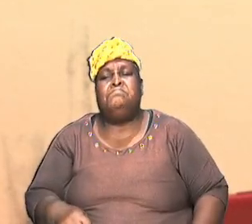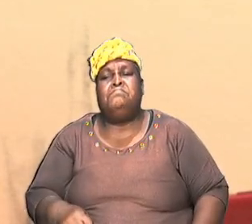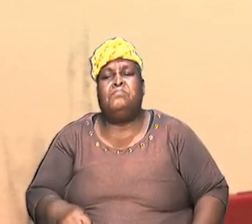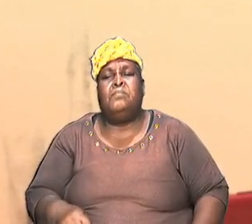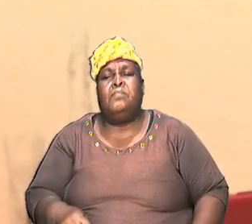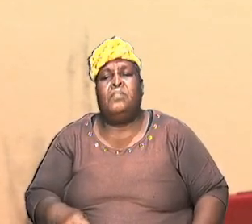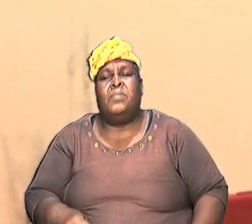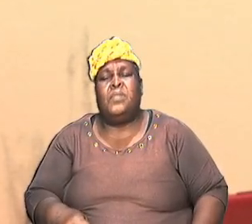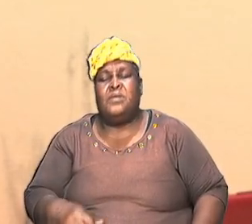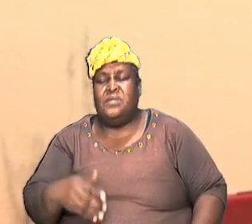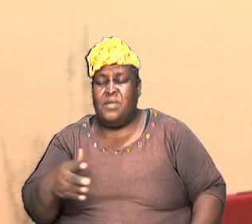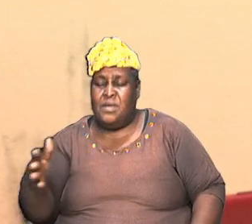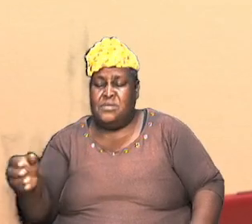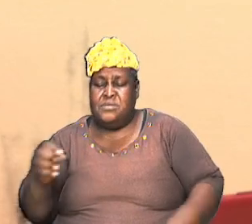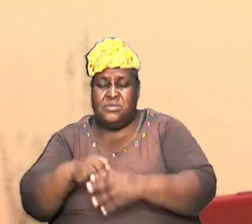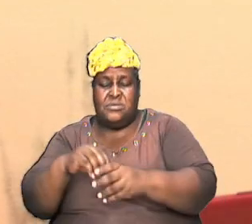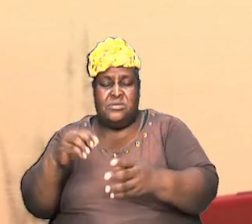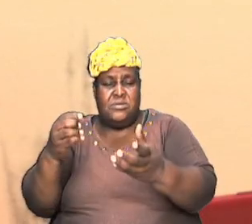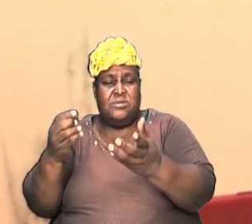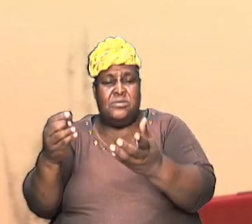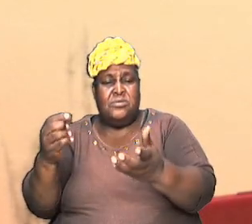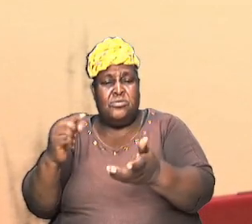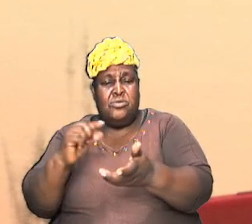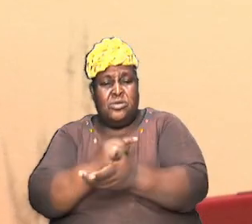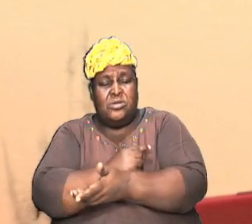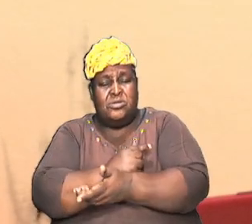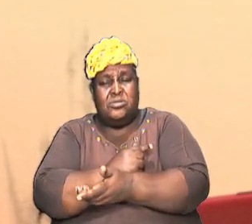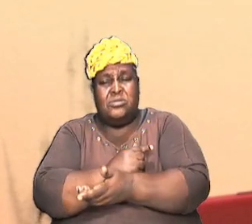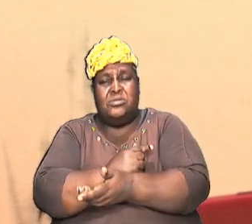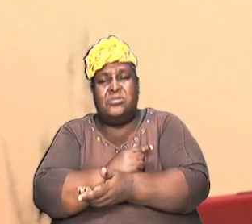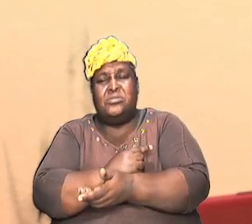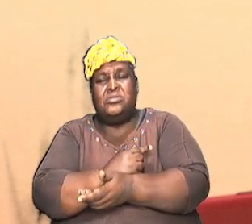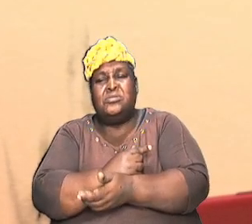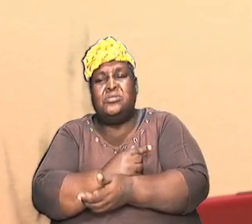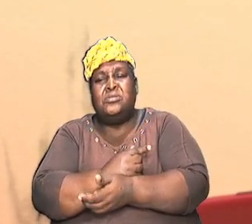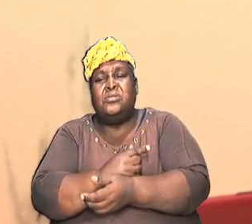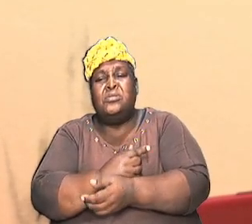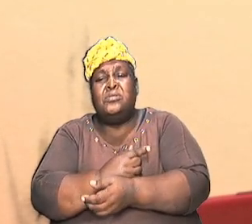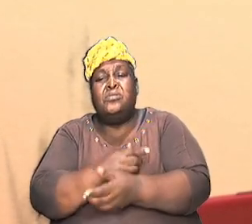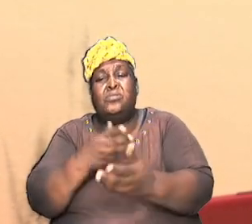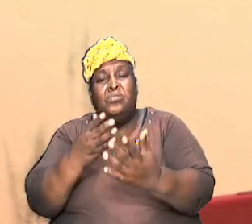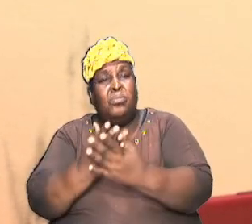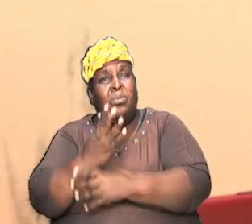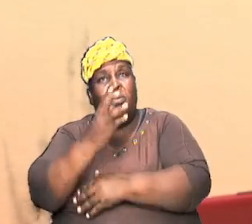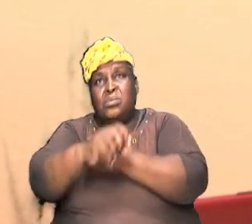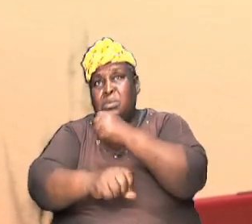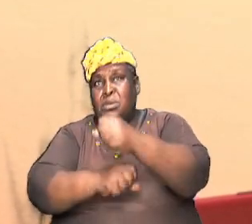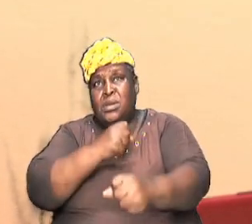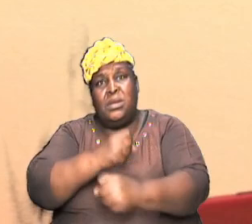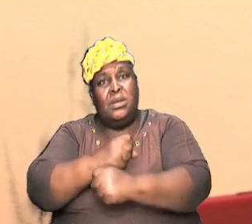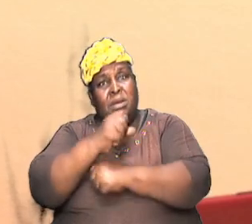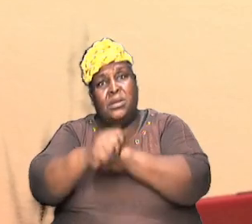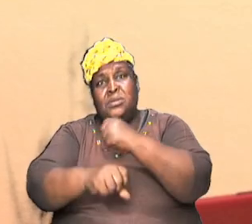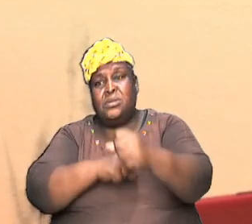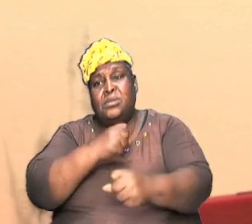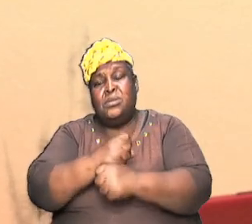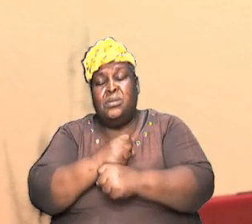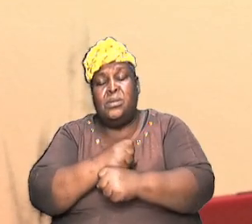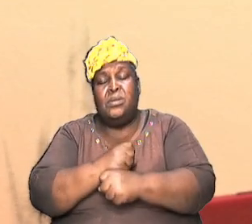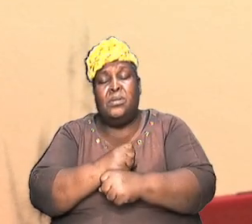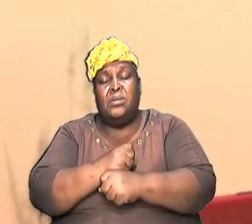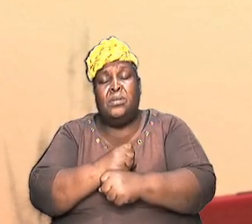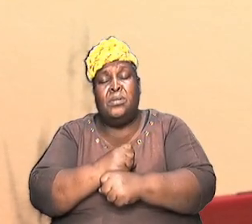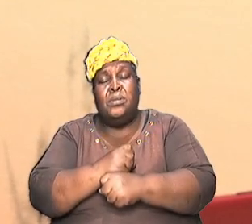episode in Genesis reverberated throughout the ages because way down